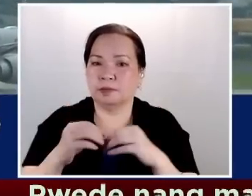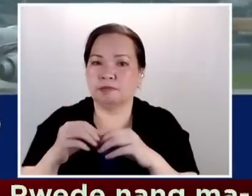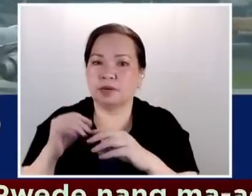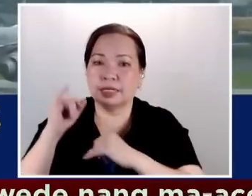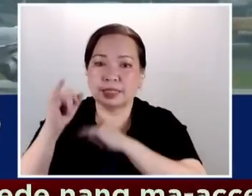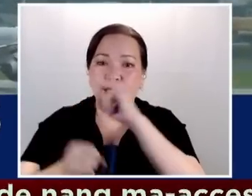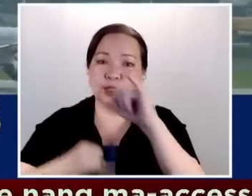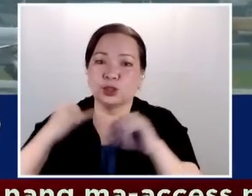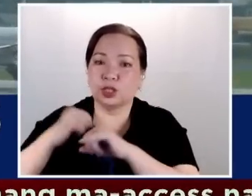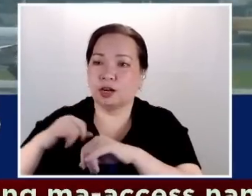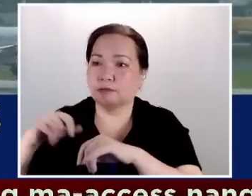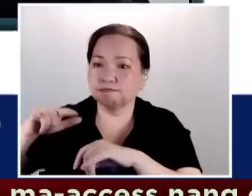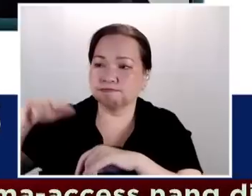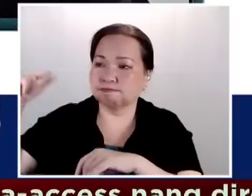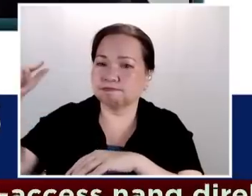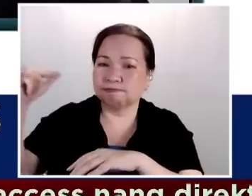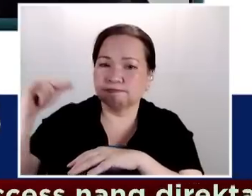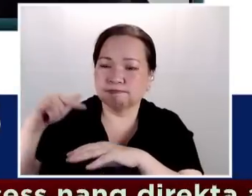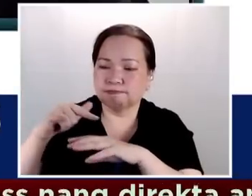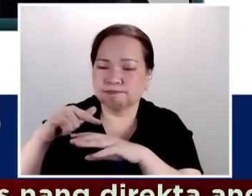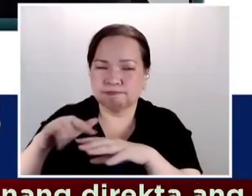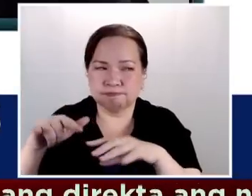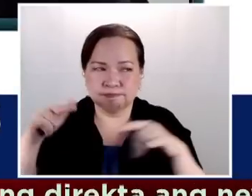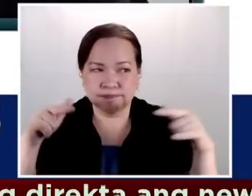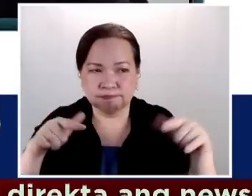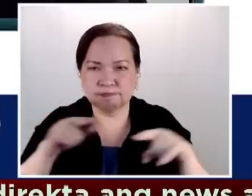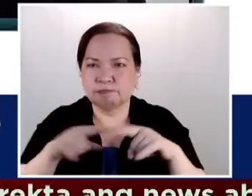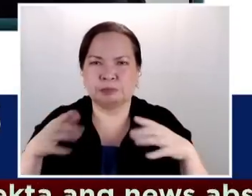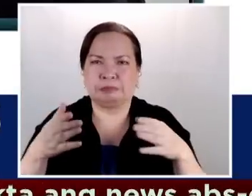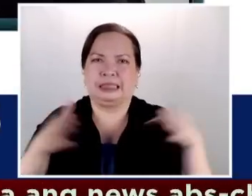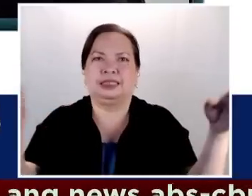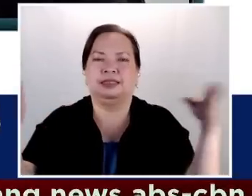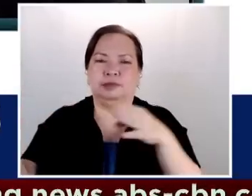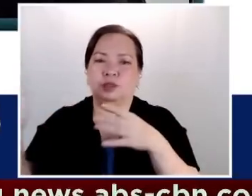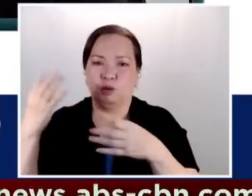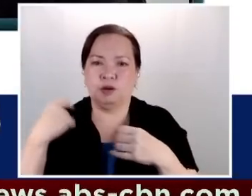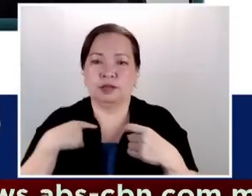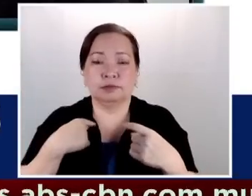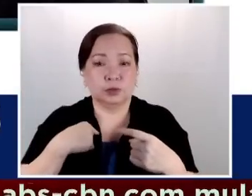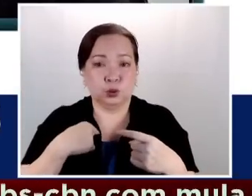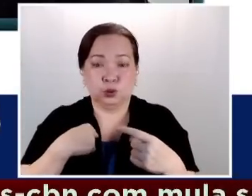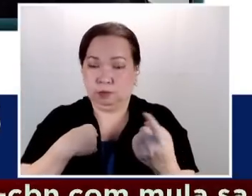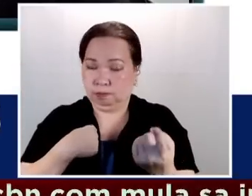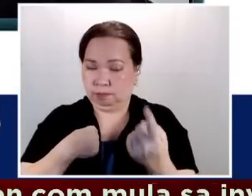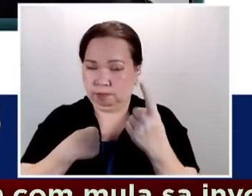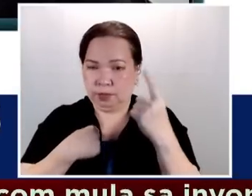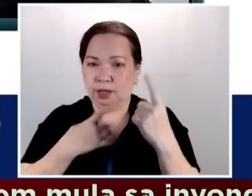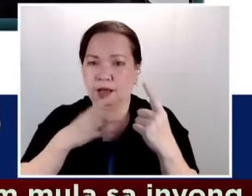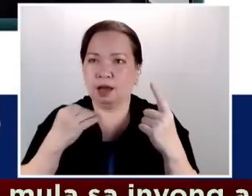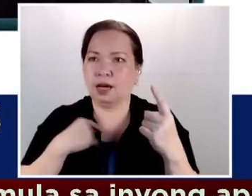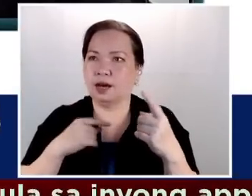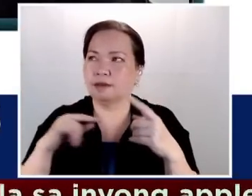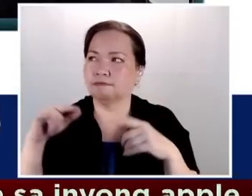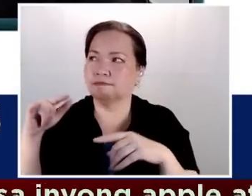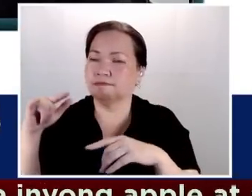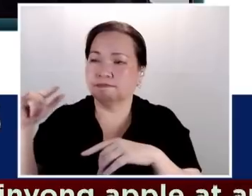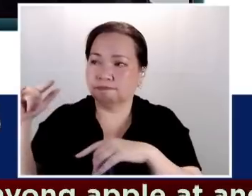airports. I would like to have a facility which is comparable to